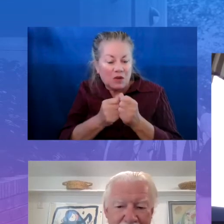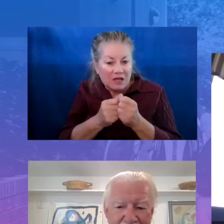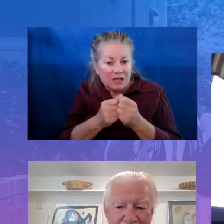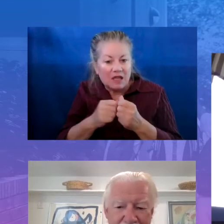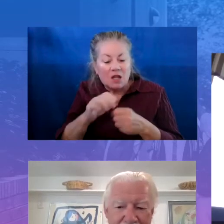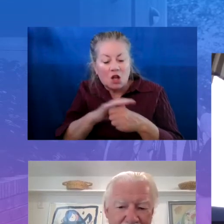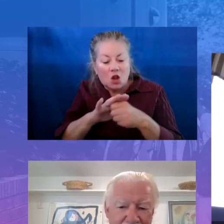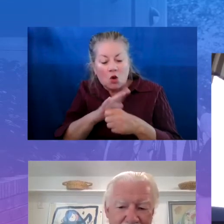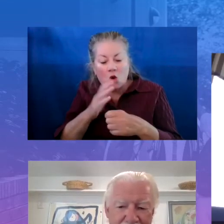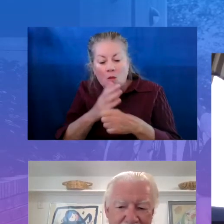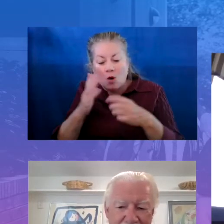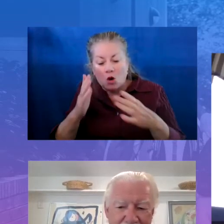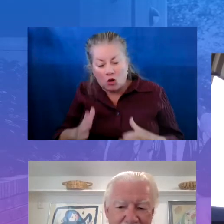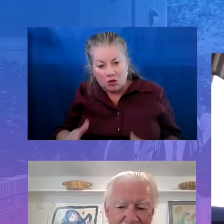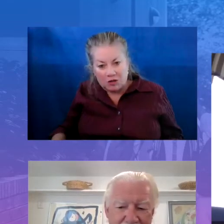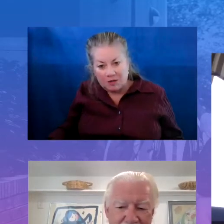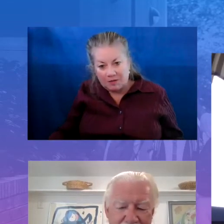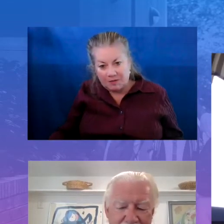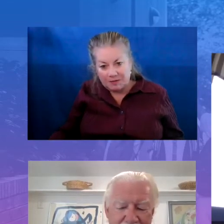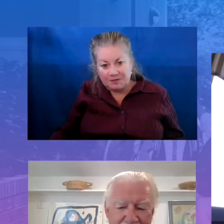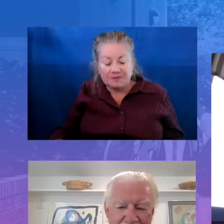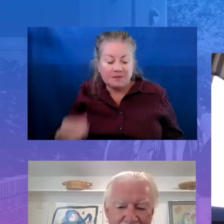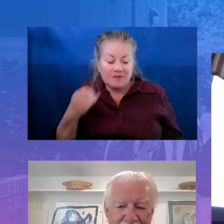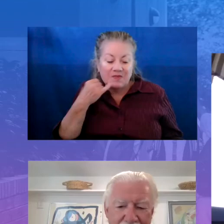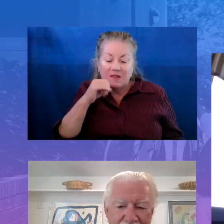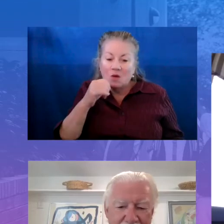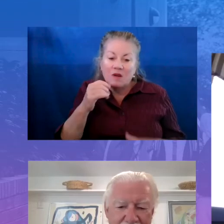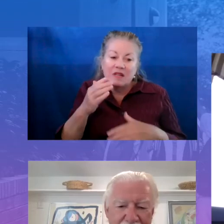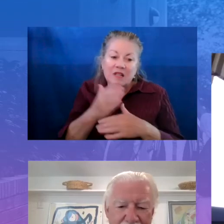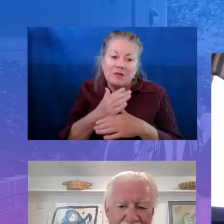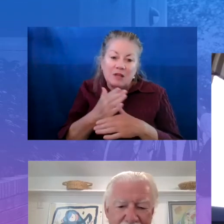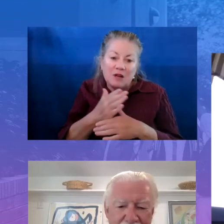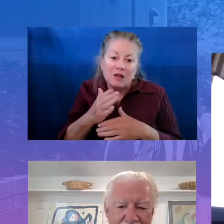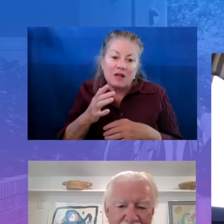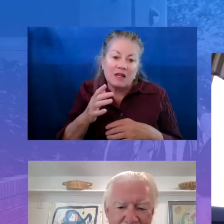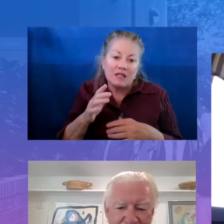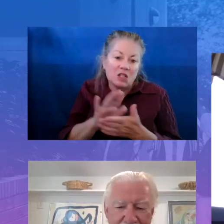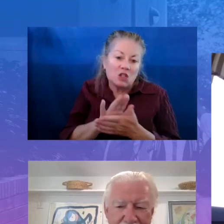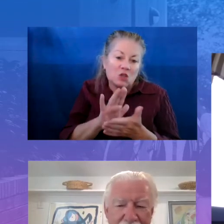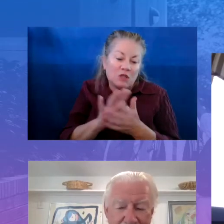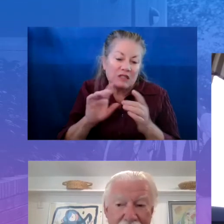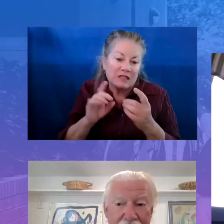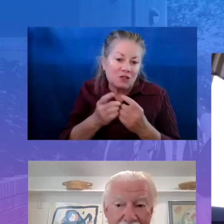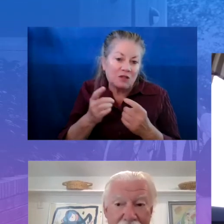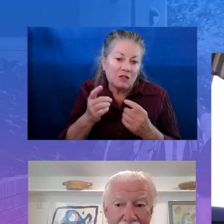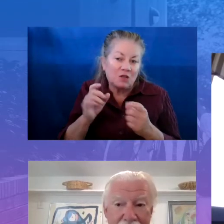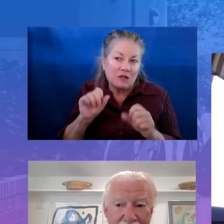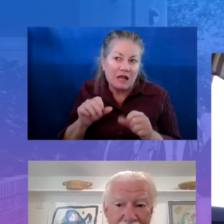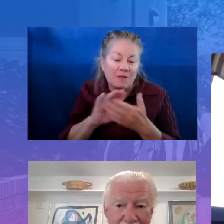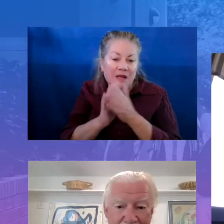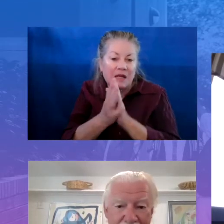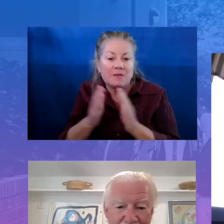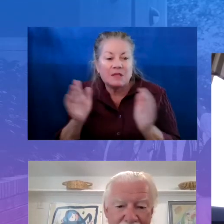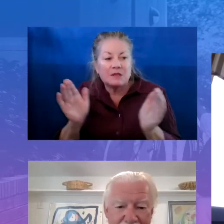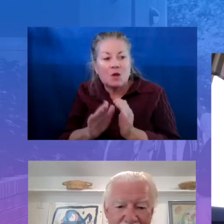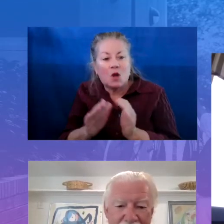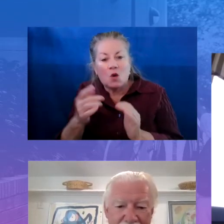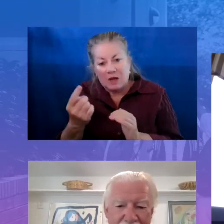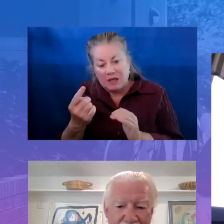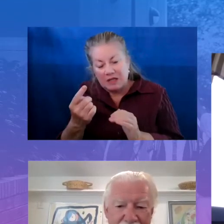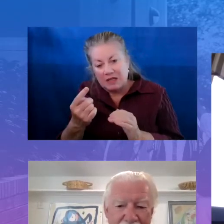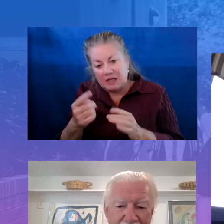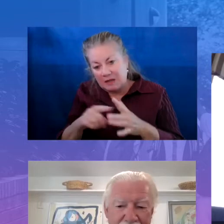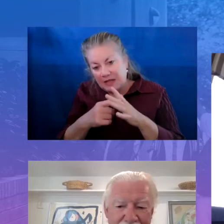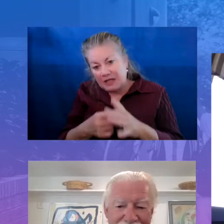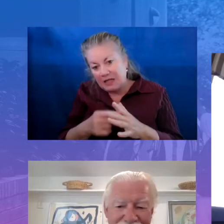If you don't have an intermediary, like, as a school district, you can become like a small one in the very beginning to just create the